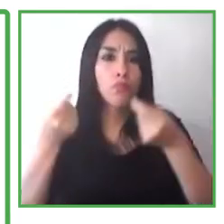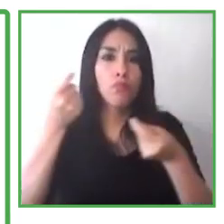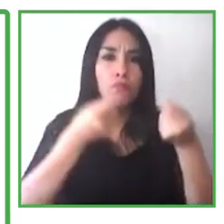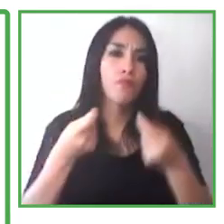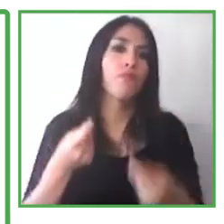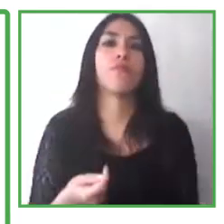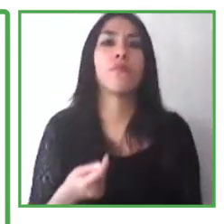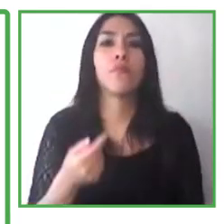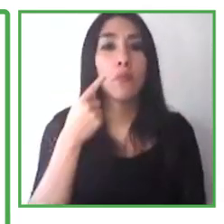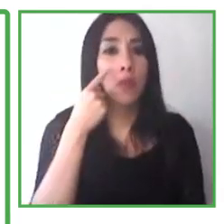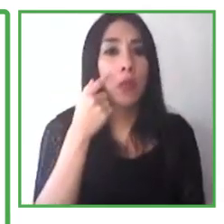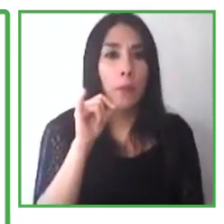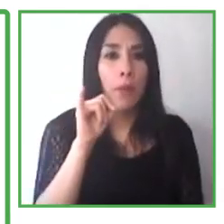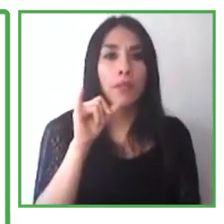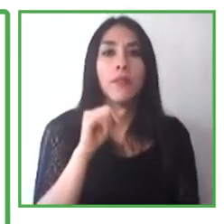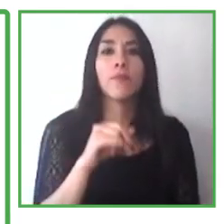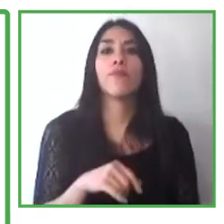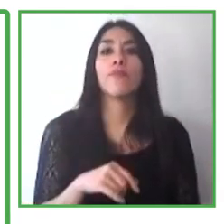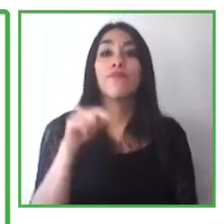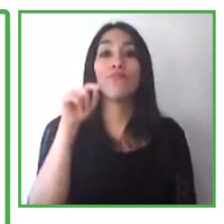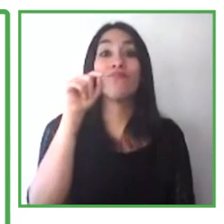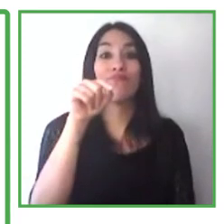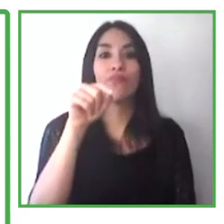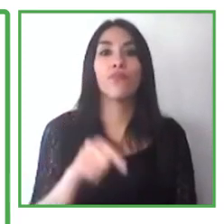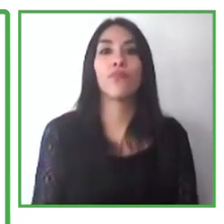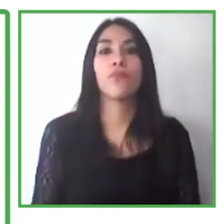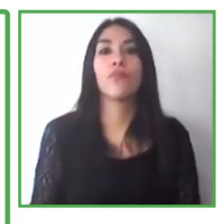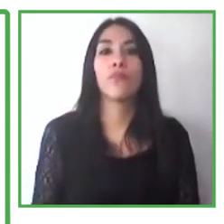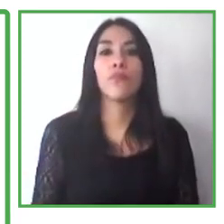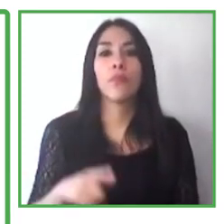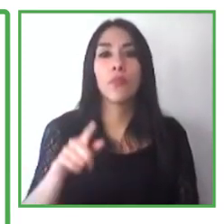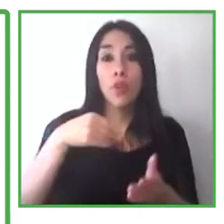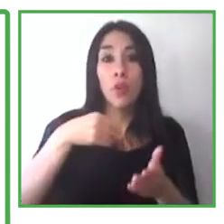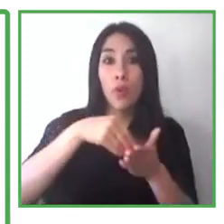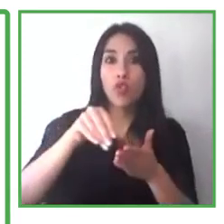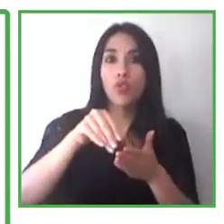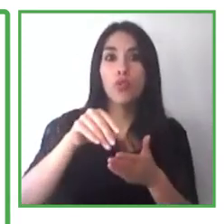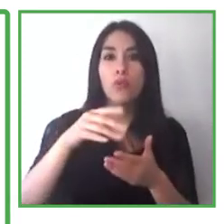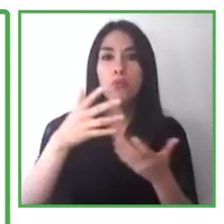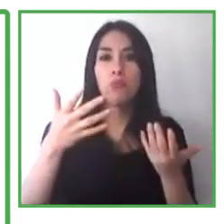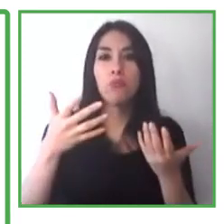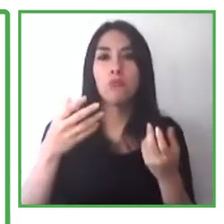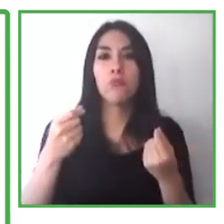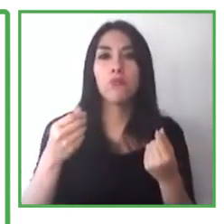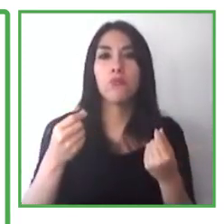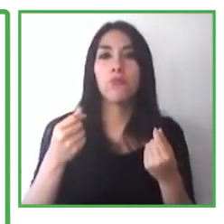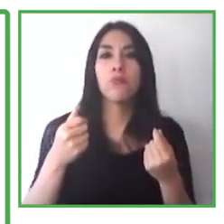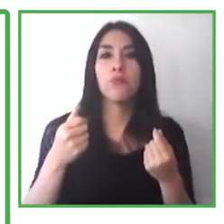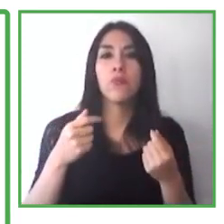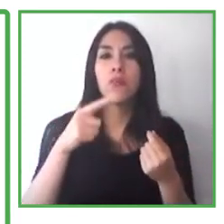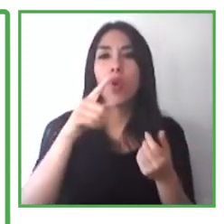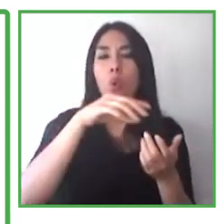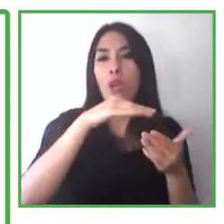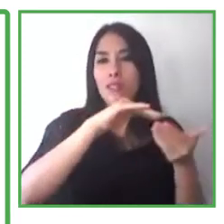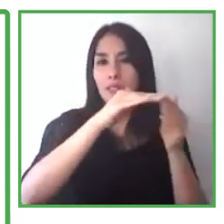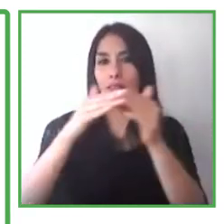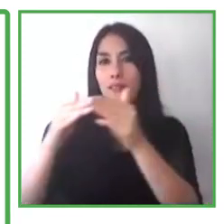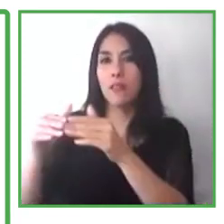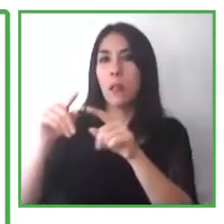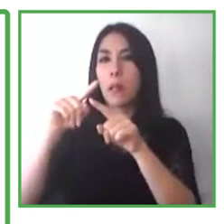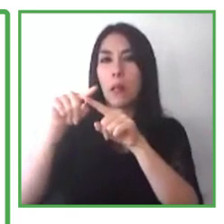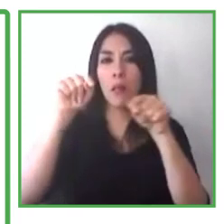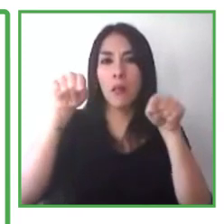So that, you know, it really removes a major obstacle for the optimal